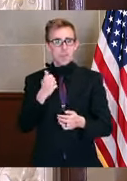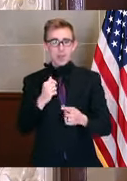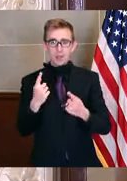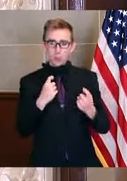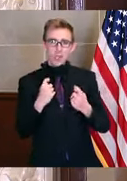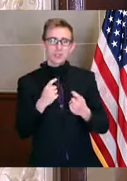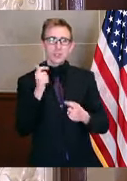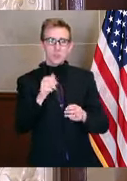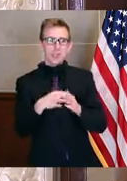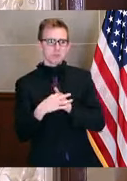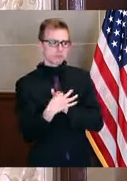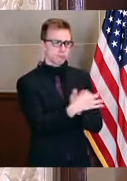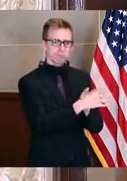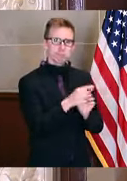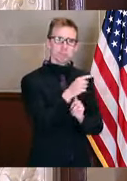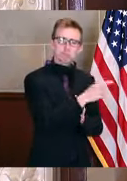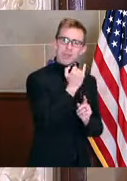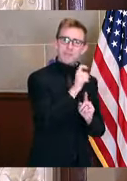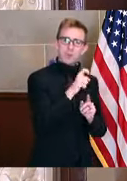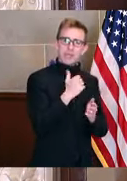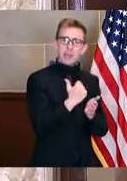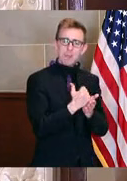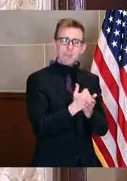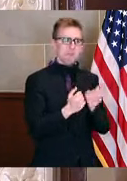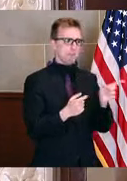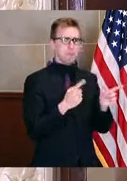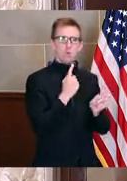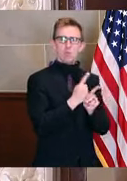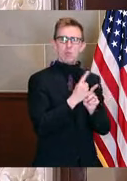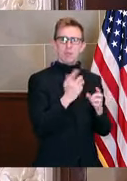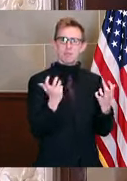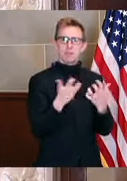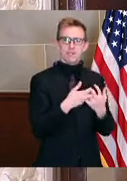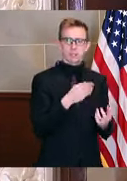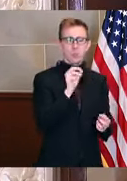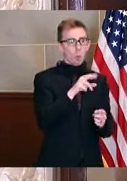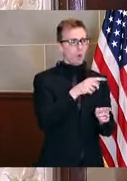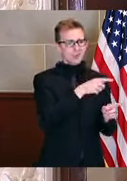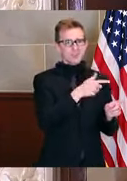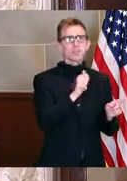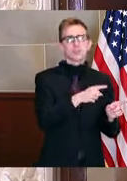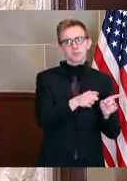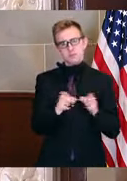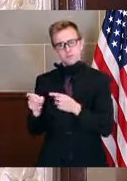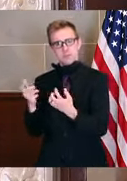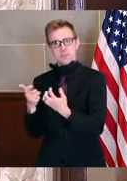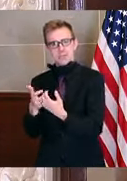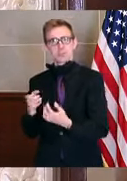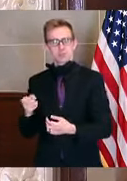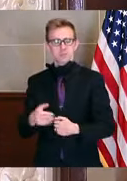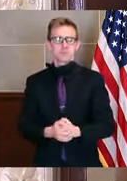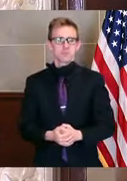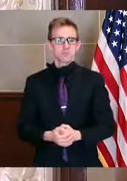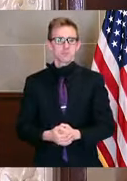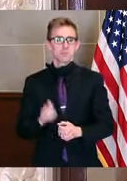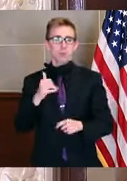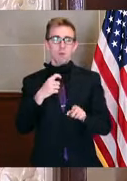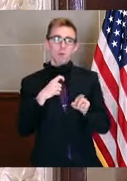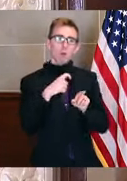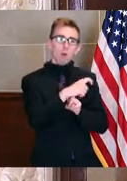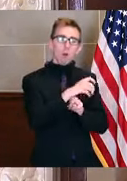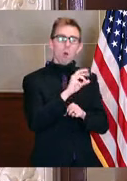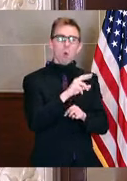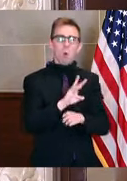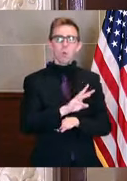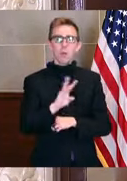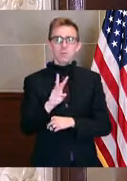the appropriate resources should you have problems. You can always find information about our through our consumer hotlines or more on